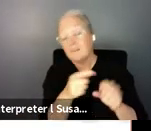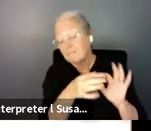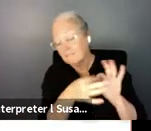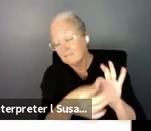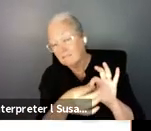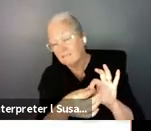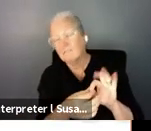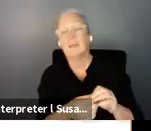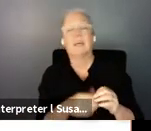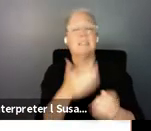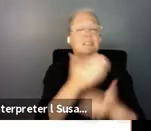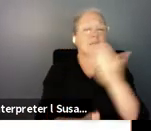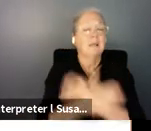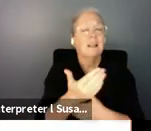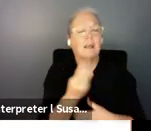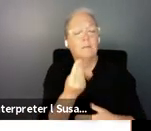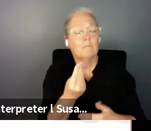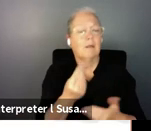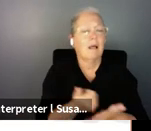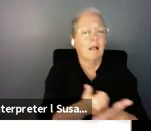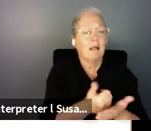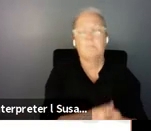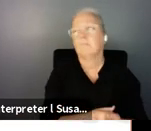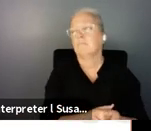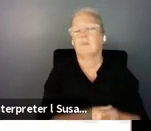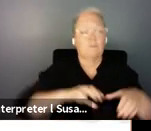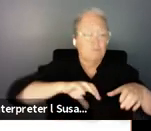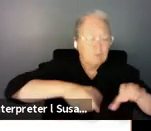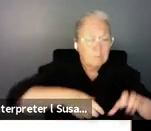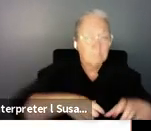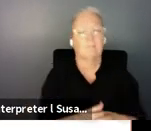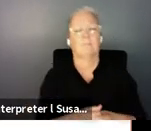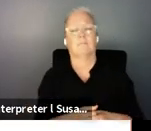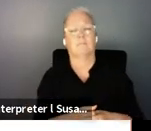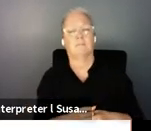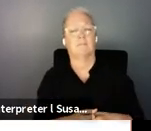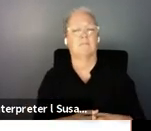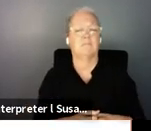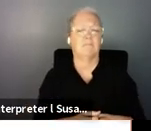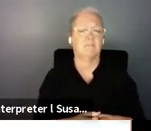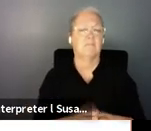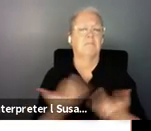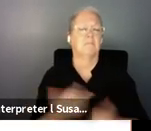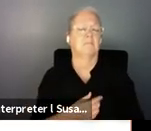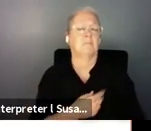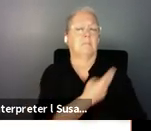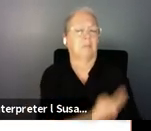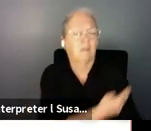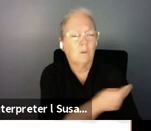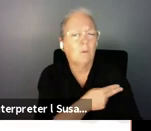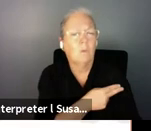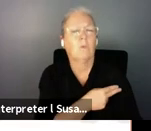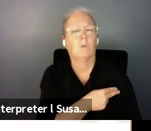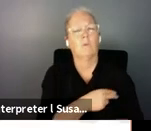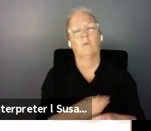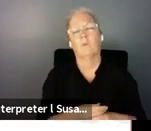rehabilitation um orientation and mobility training and assistive uh devices we also have